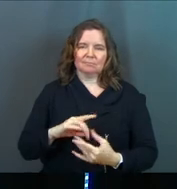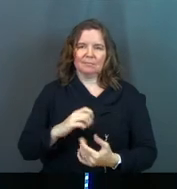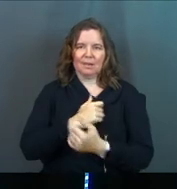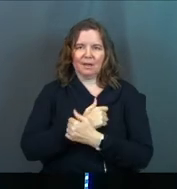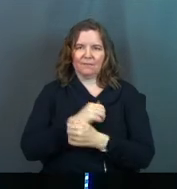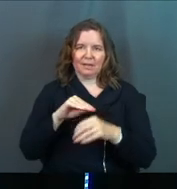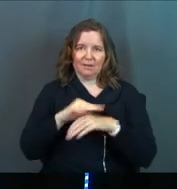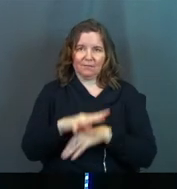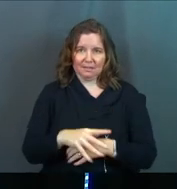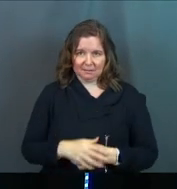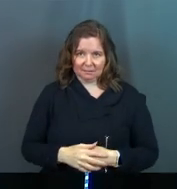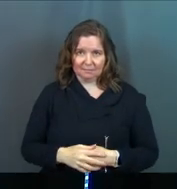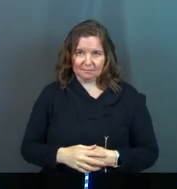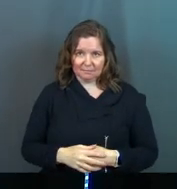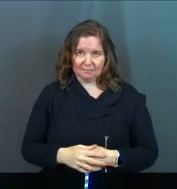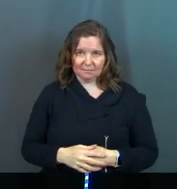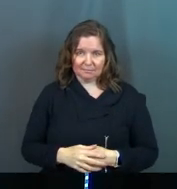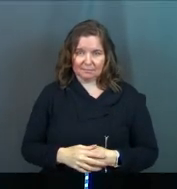advice. advice.